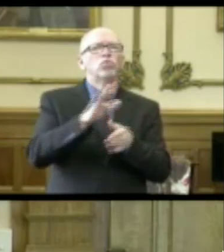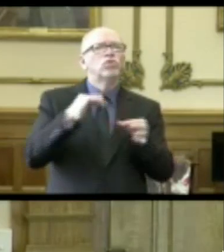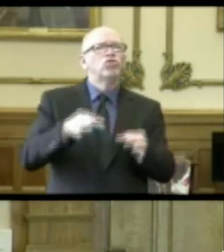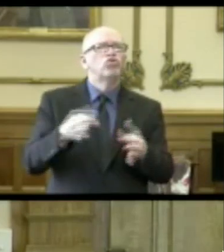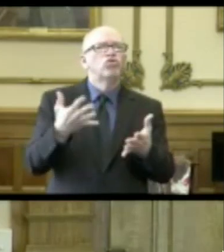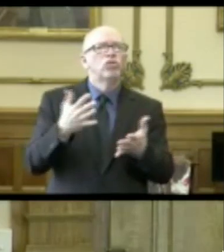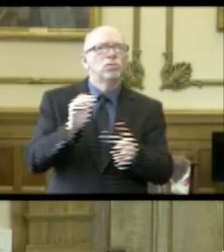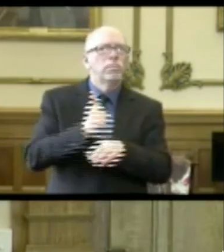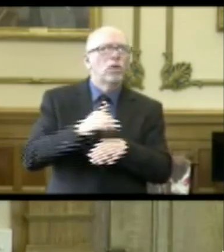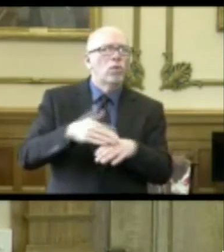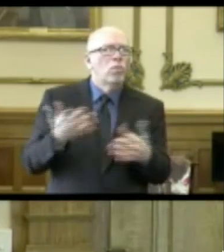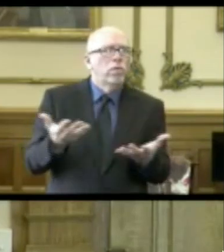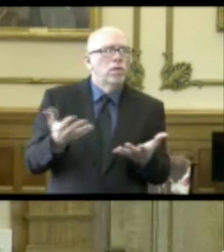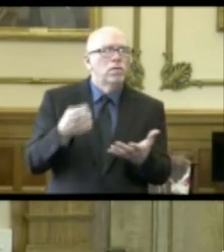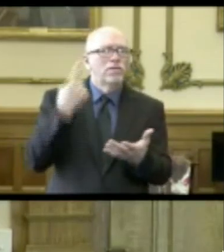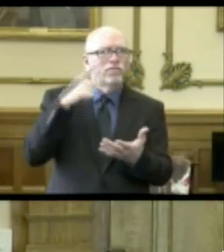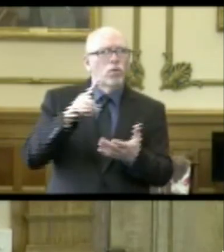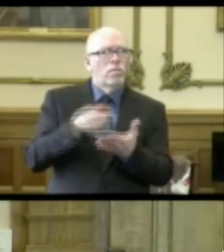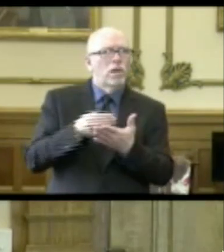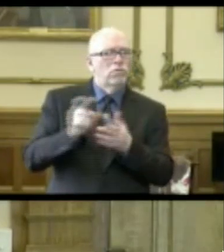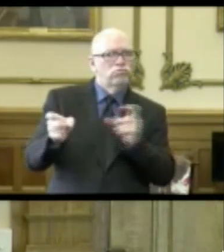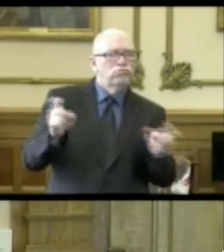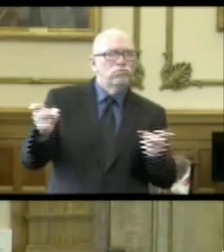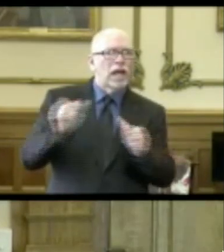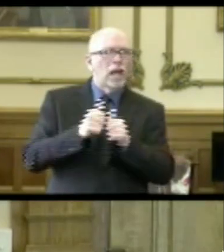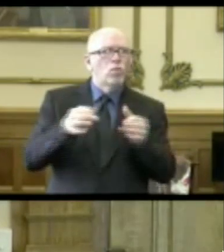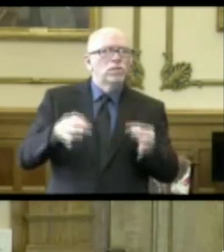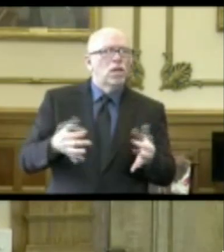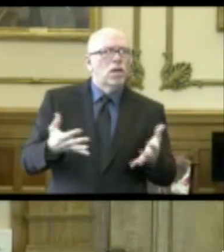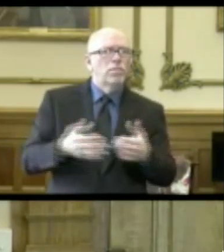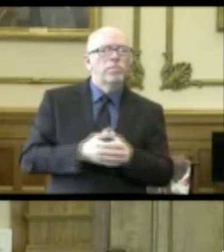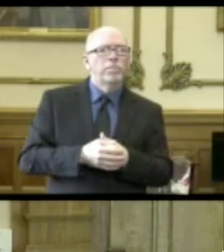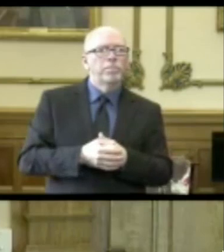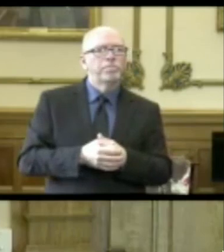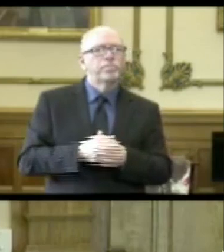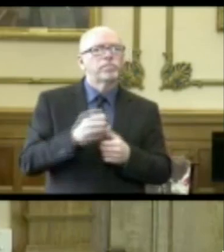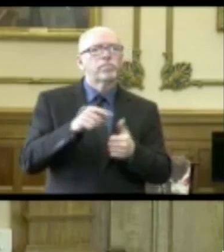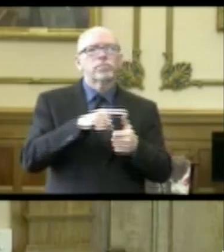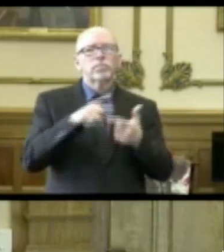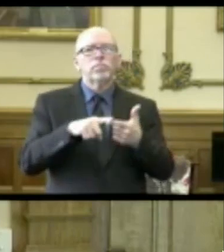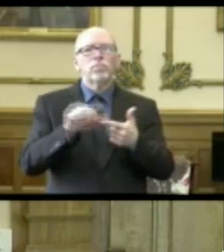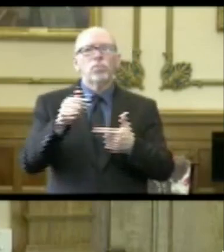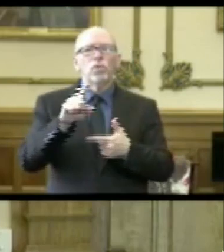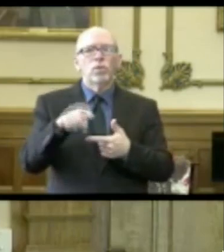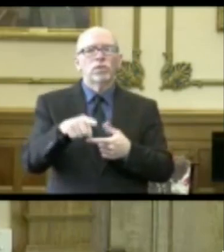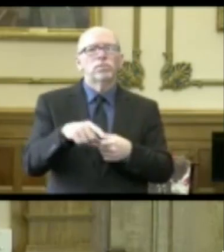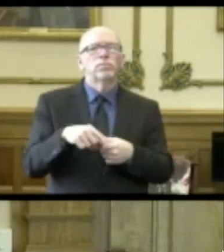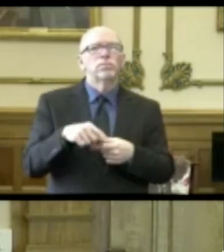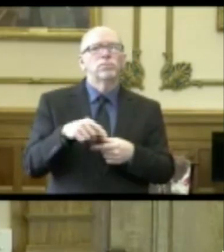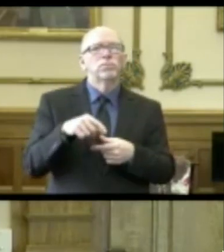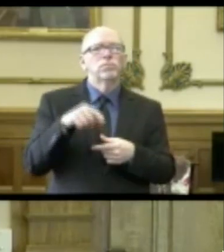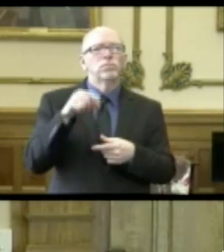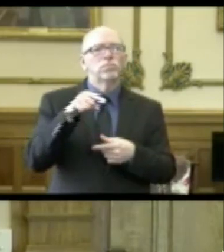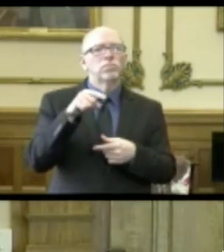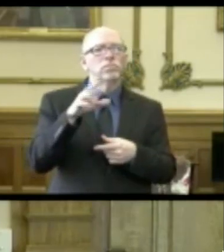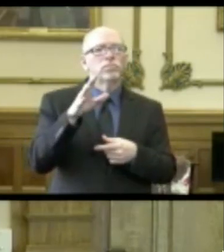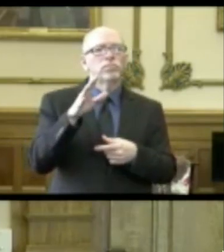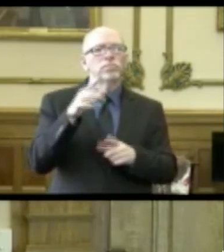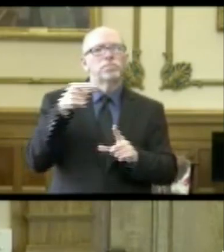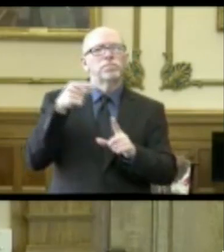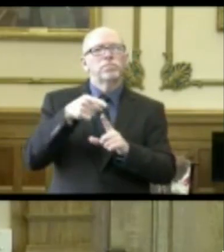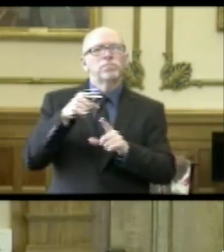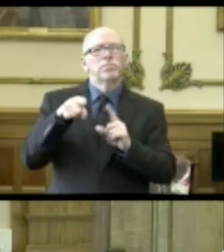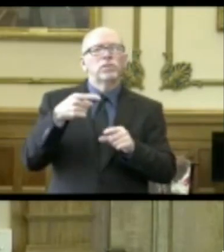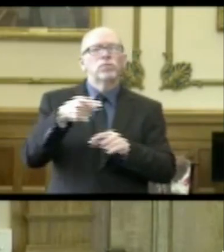process about where those funds are being allocated? And then my second question is just specifically